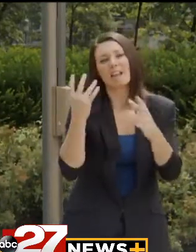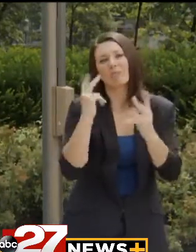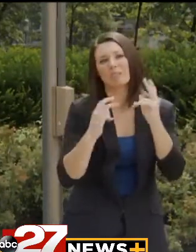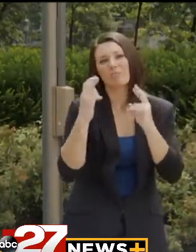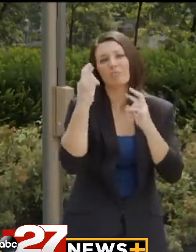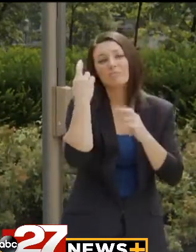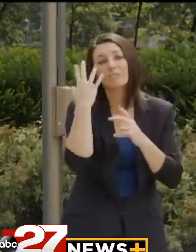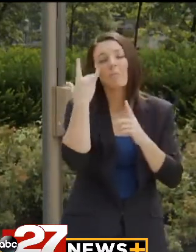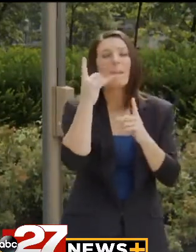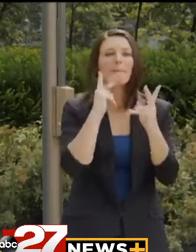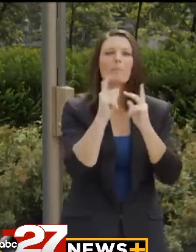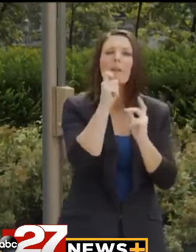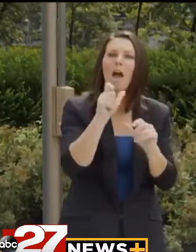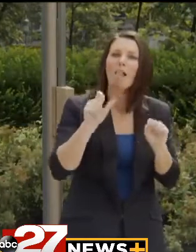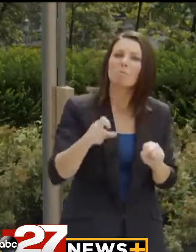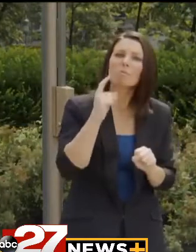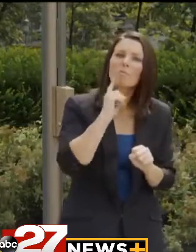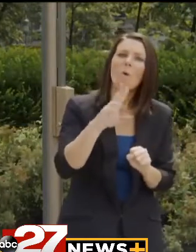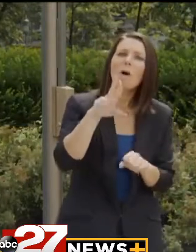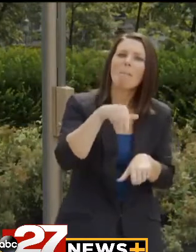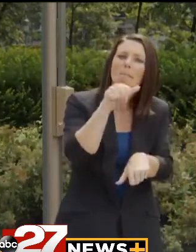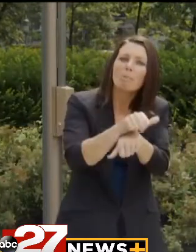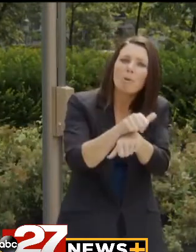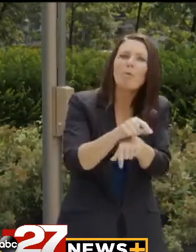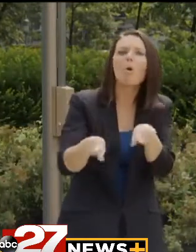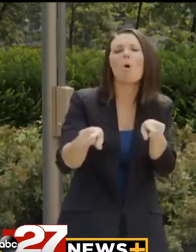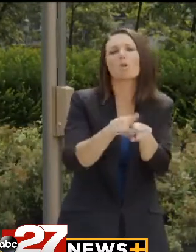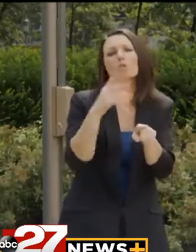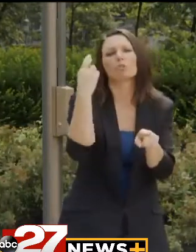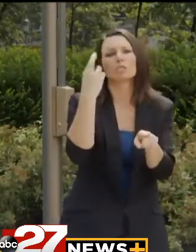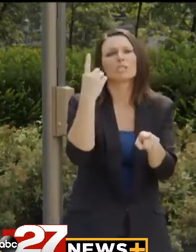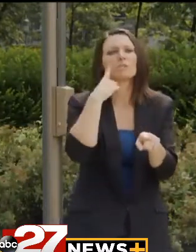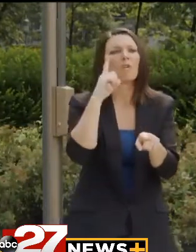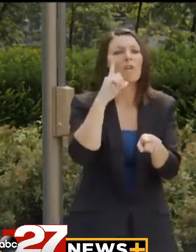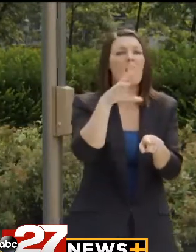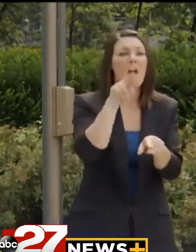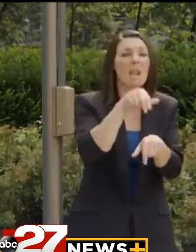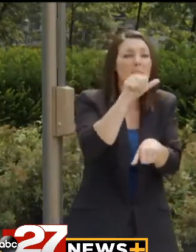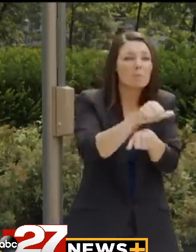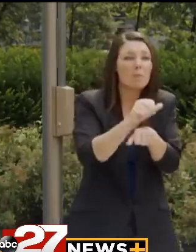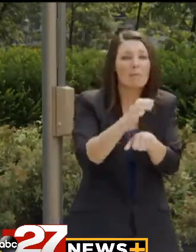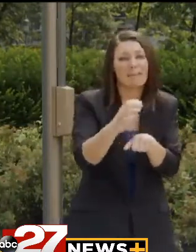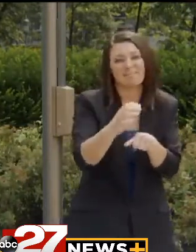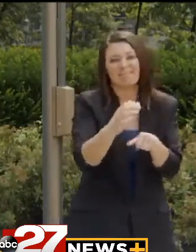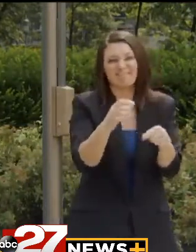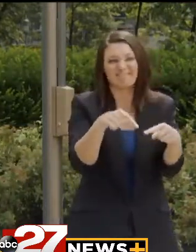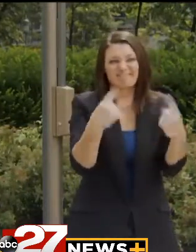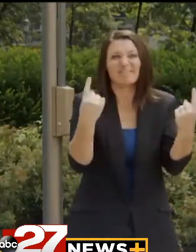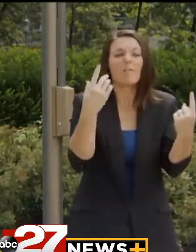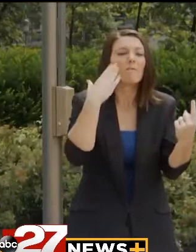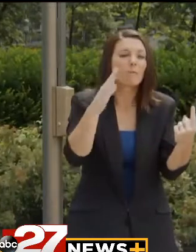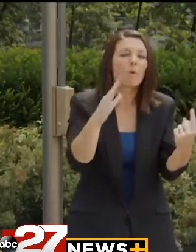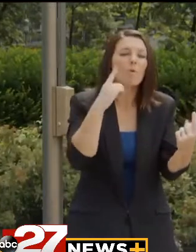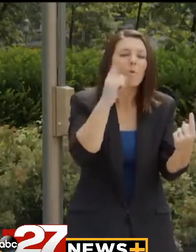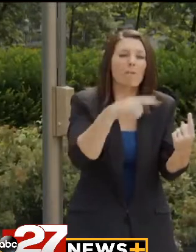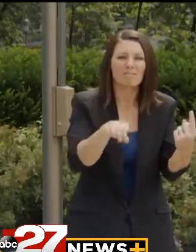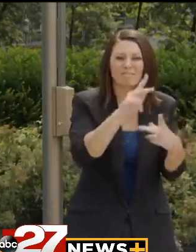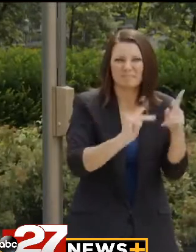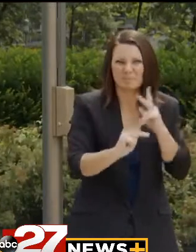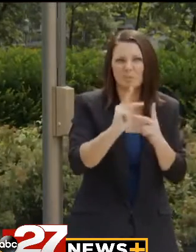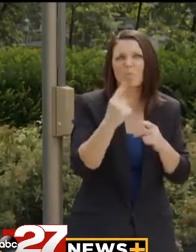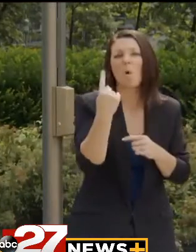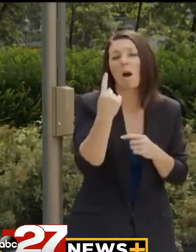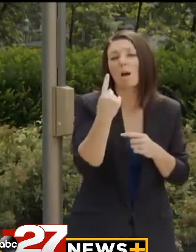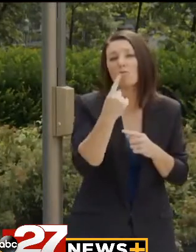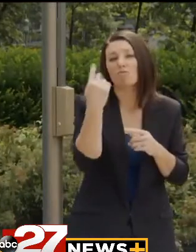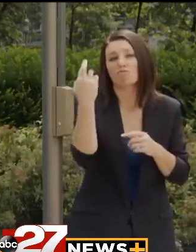may not be eligible for unemployment. There's also reasons why unemployment might be contested for an individual. I know that